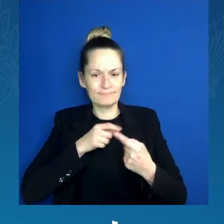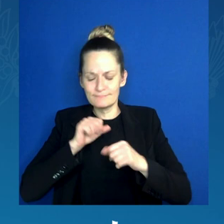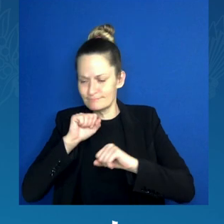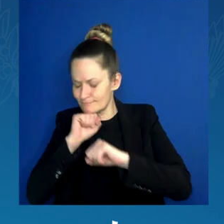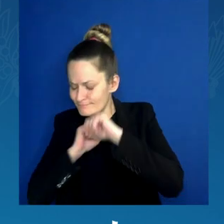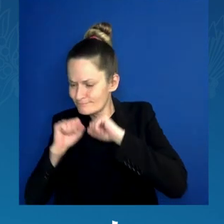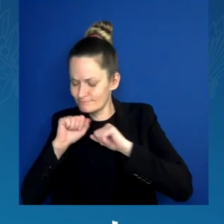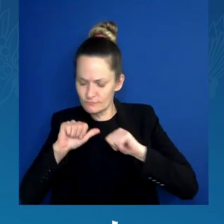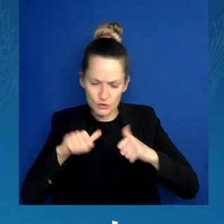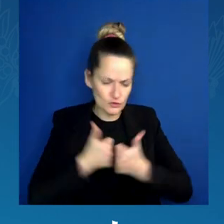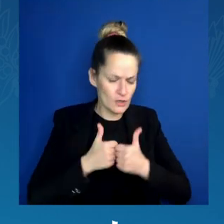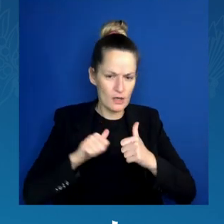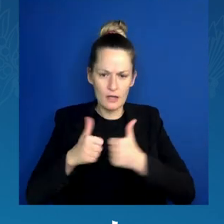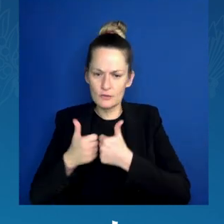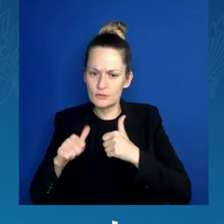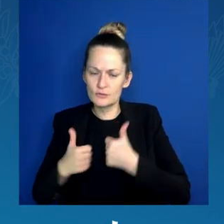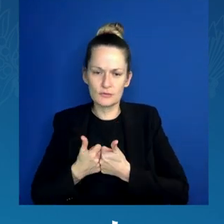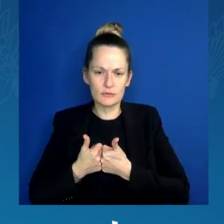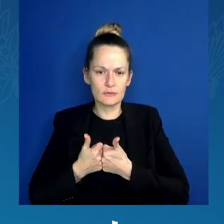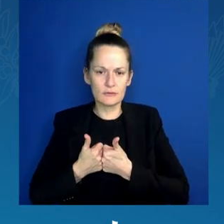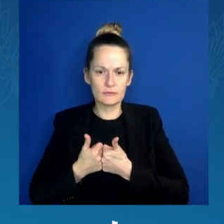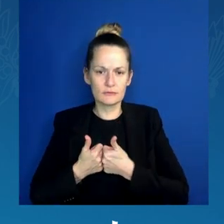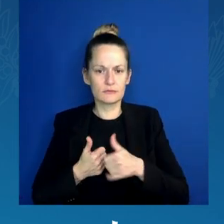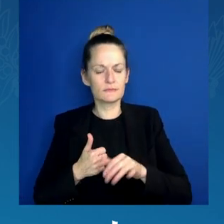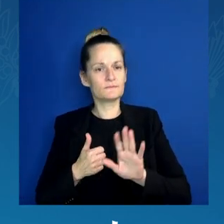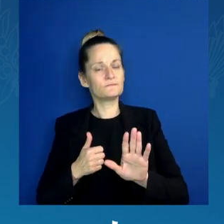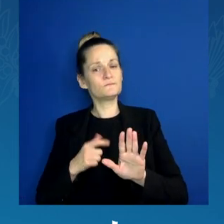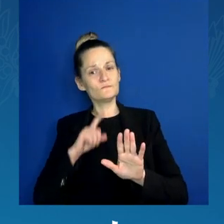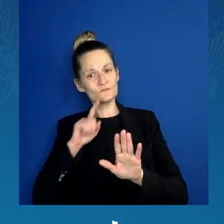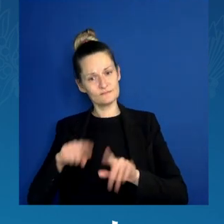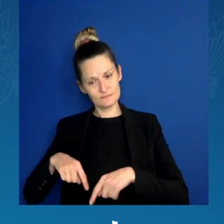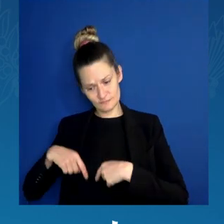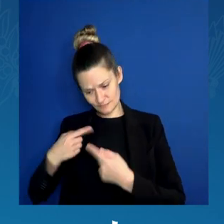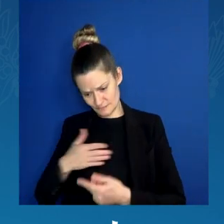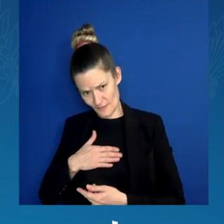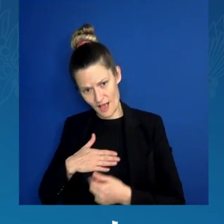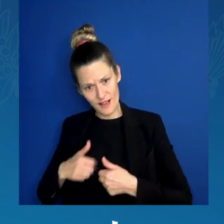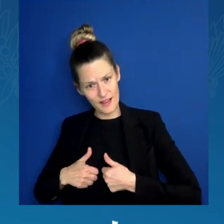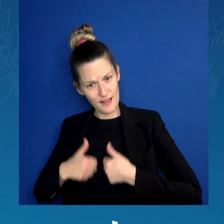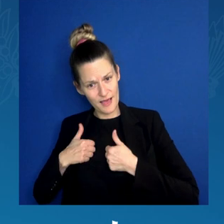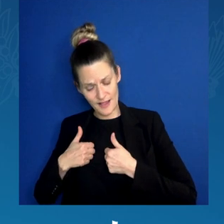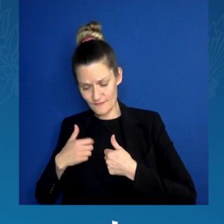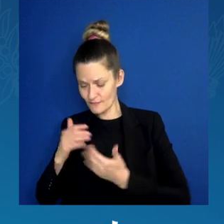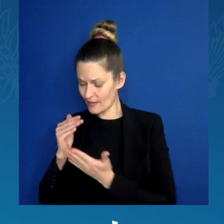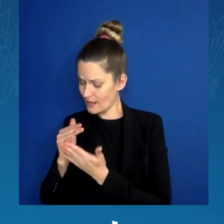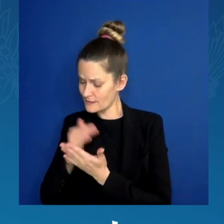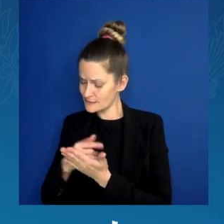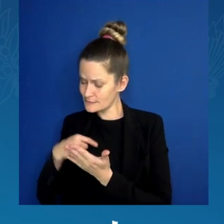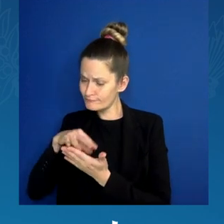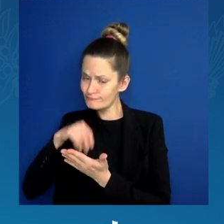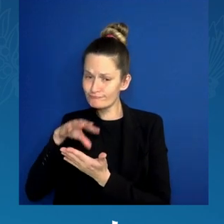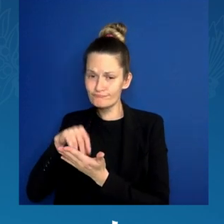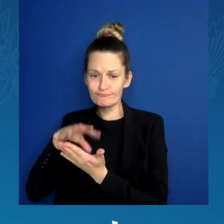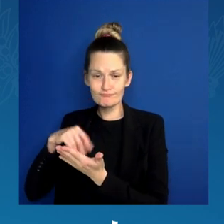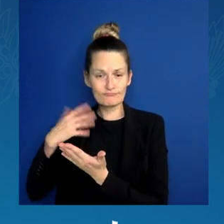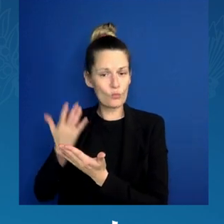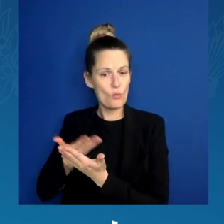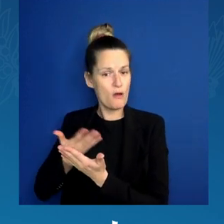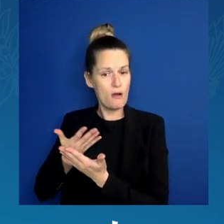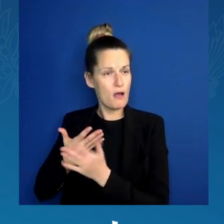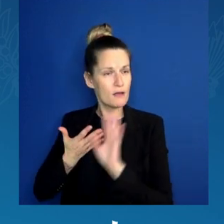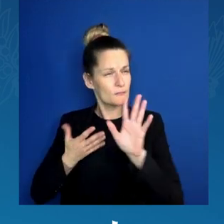People who have had to go through the most, who have struggled the hardest,